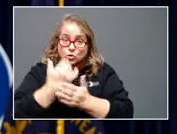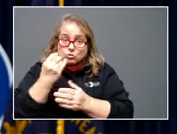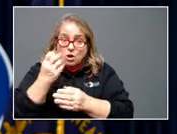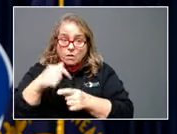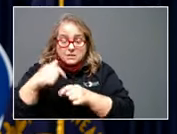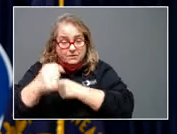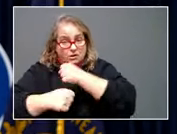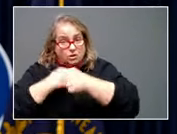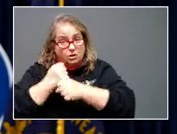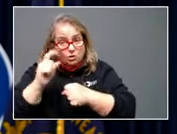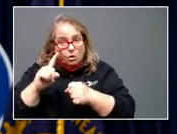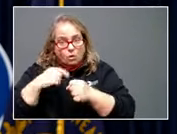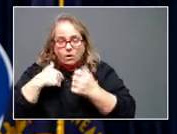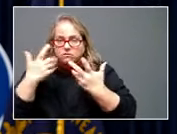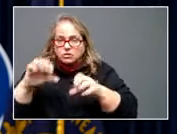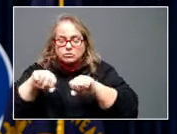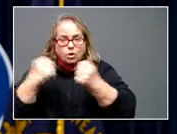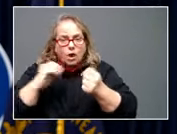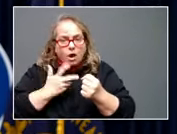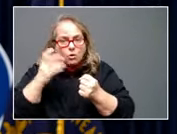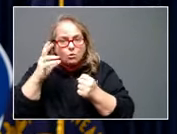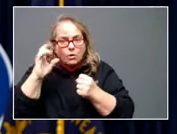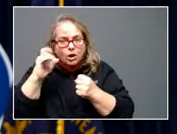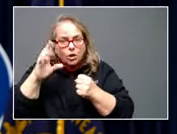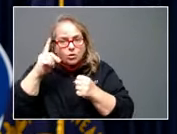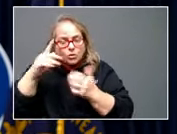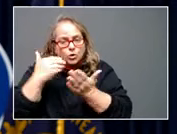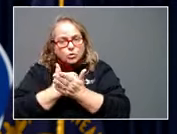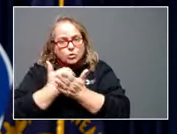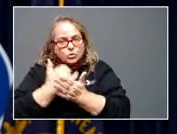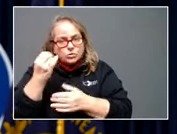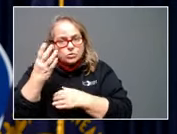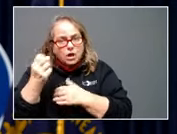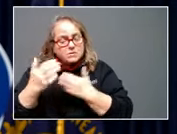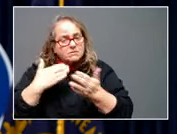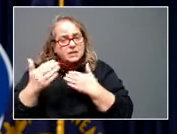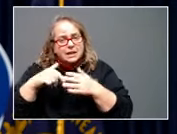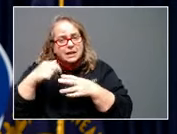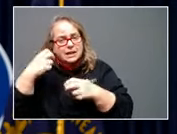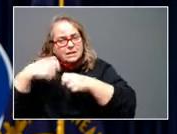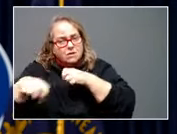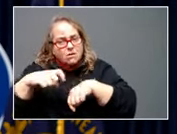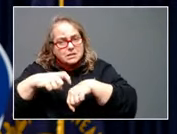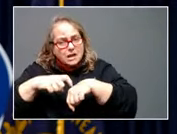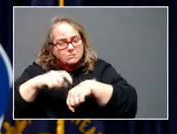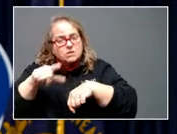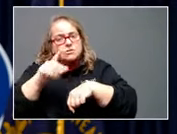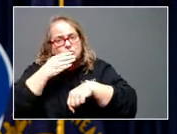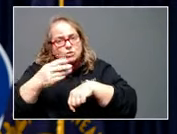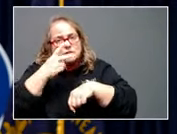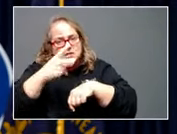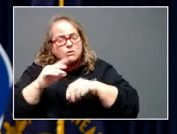new jobs. So even in difficult times, it's good to see that there is a bright tomorrow